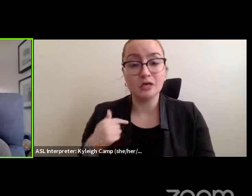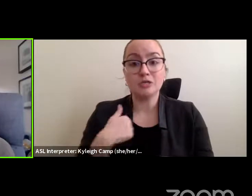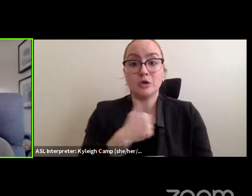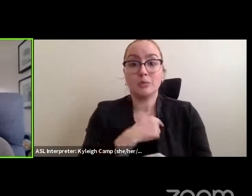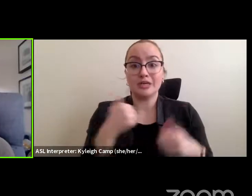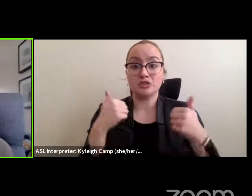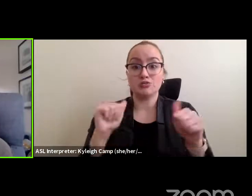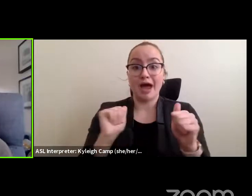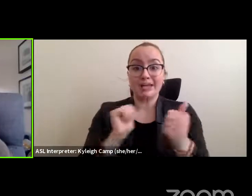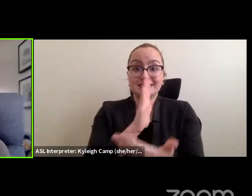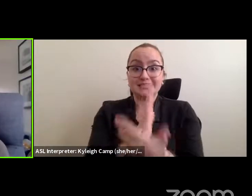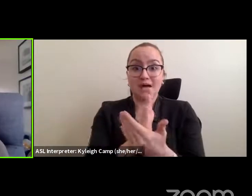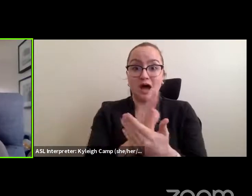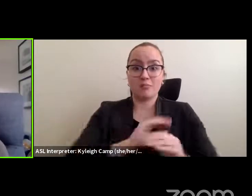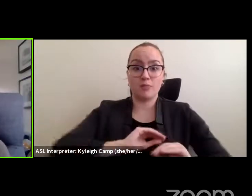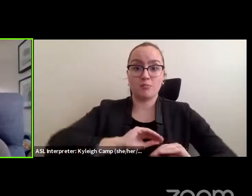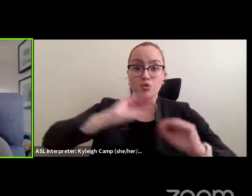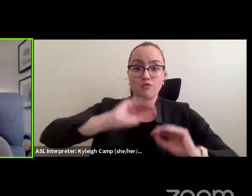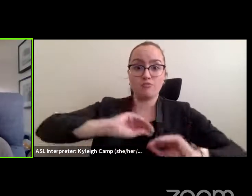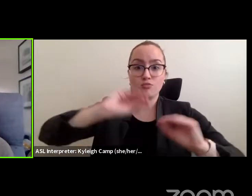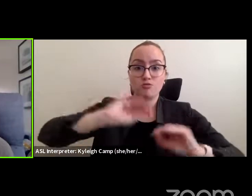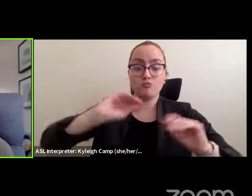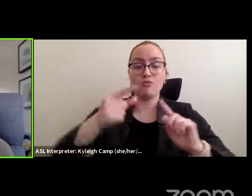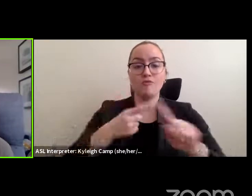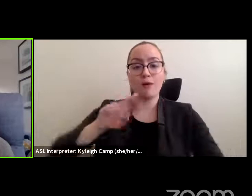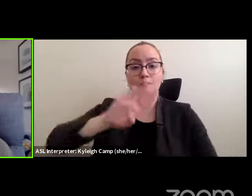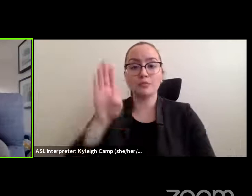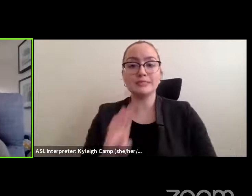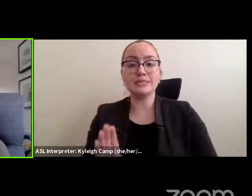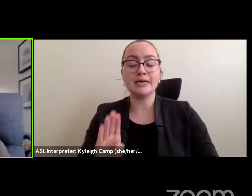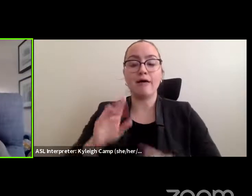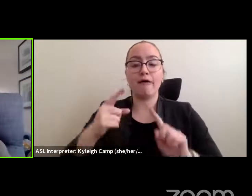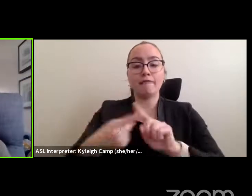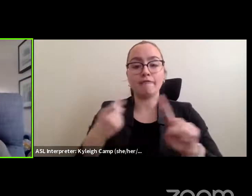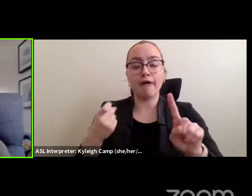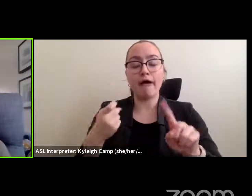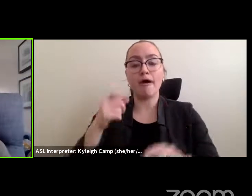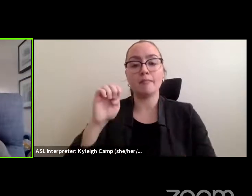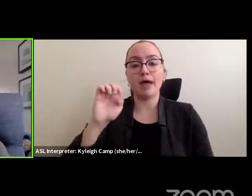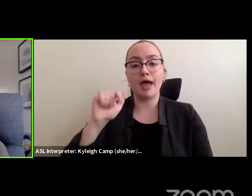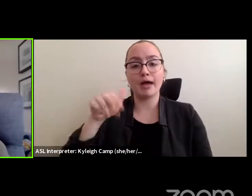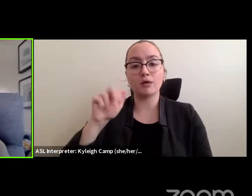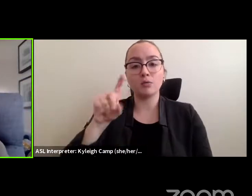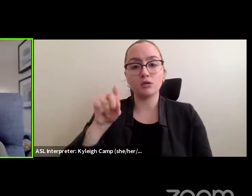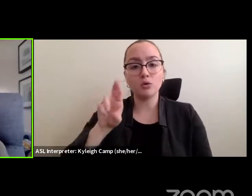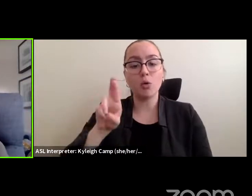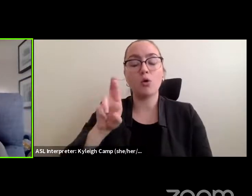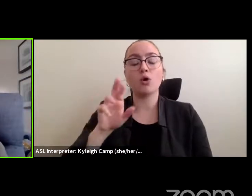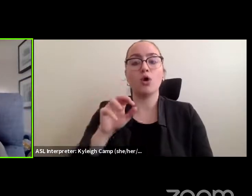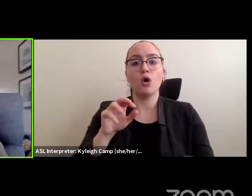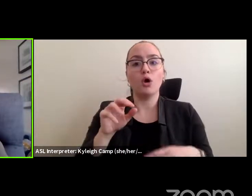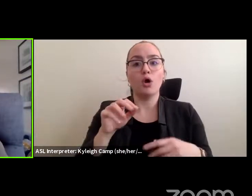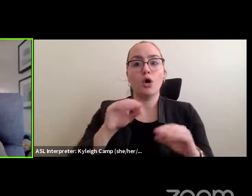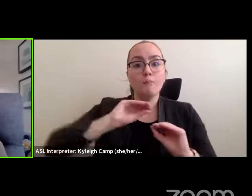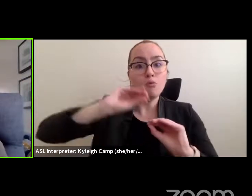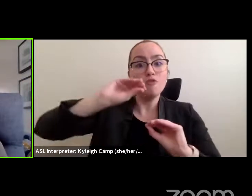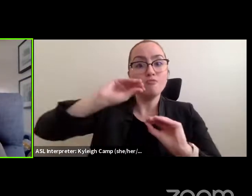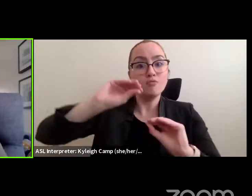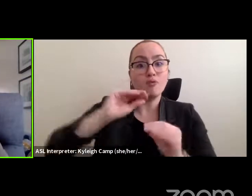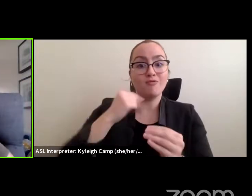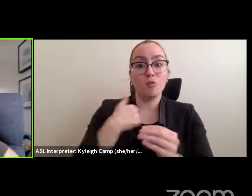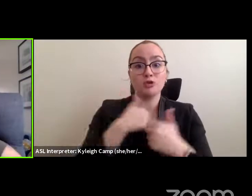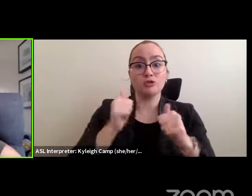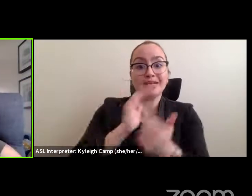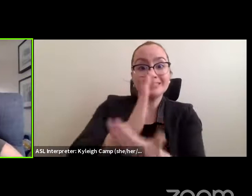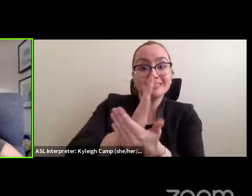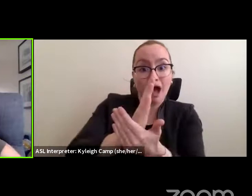that's coming up through Ecuador and Brazil. Lots of folks coming over from Africa, the Middle East, all over the place, as well as people coming up